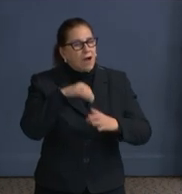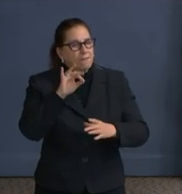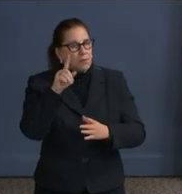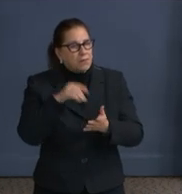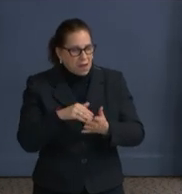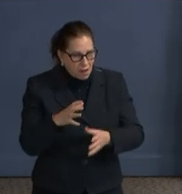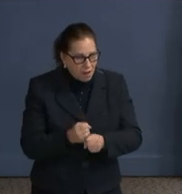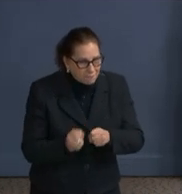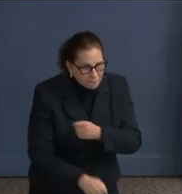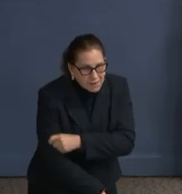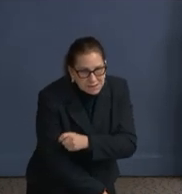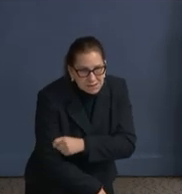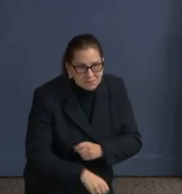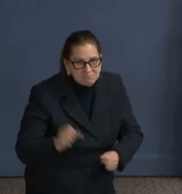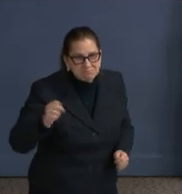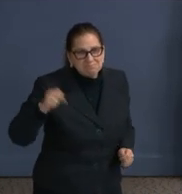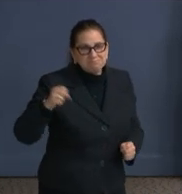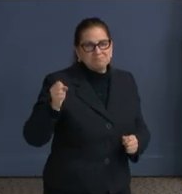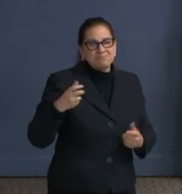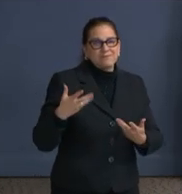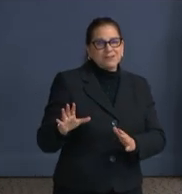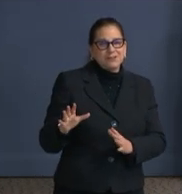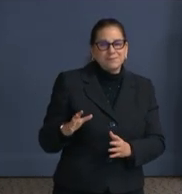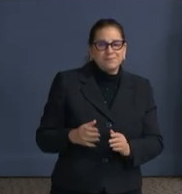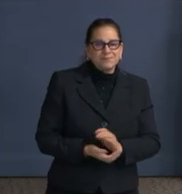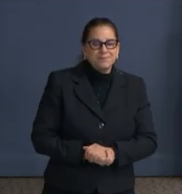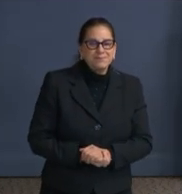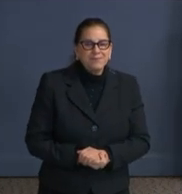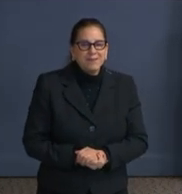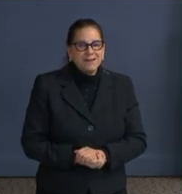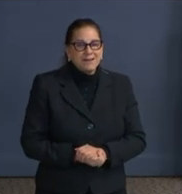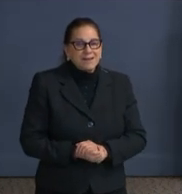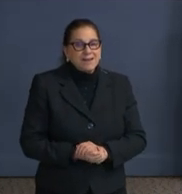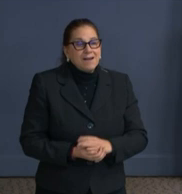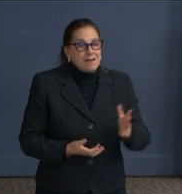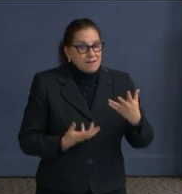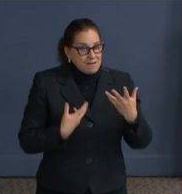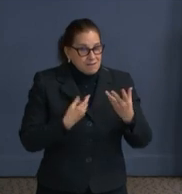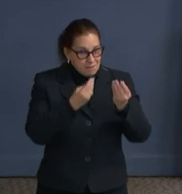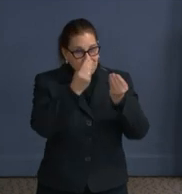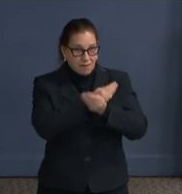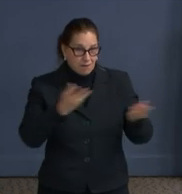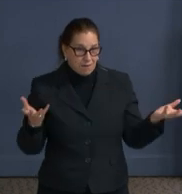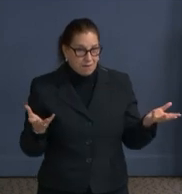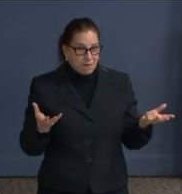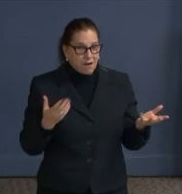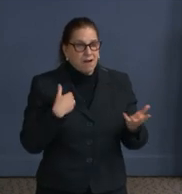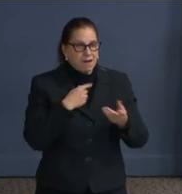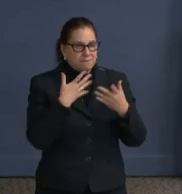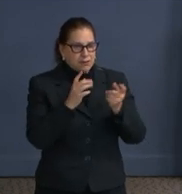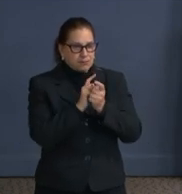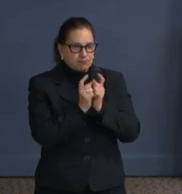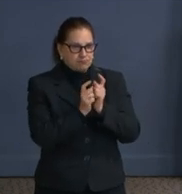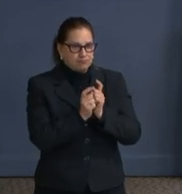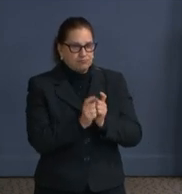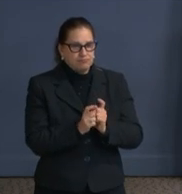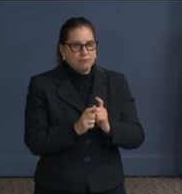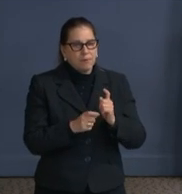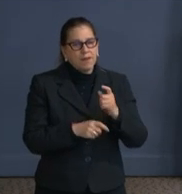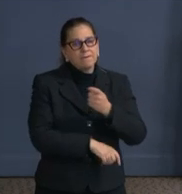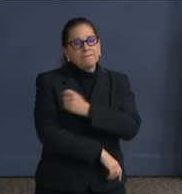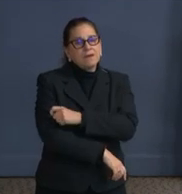vaccines. Yesterday, we also announced some changes that we made to vaccinate.dc